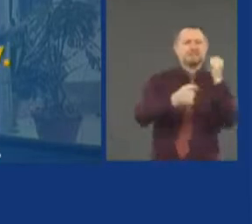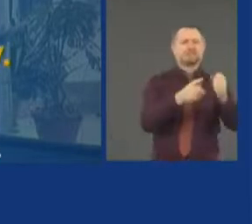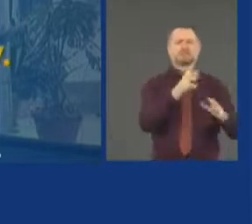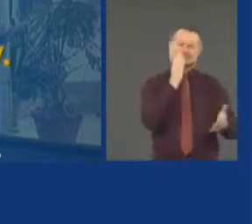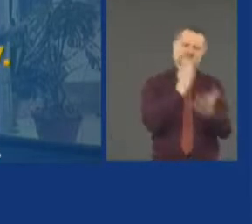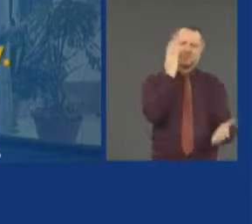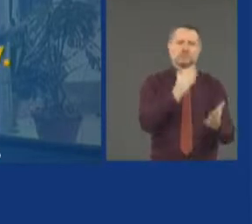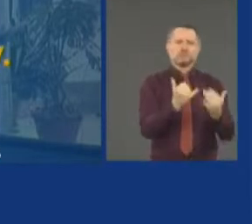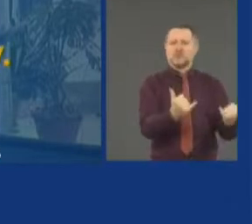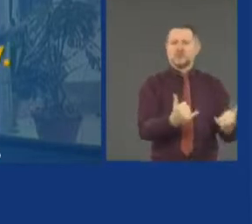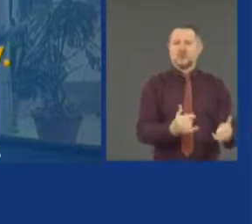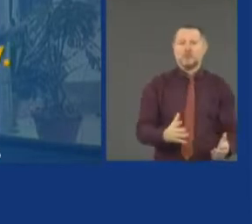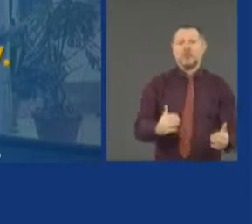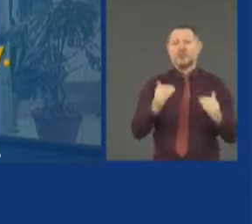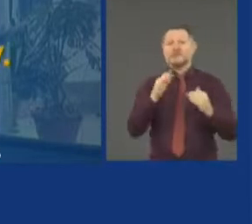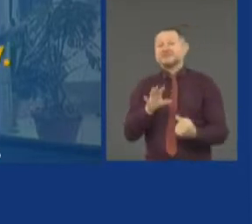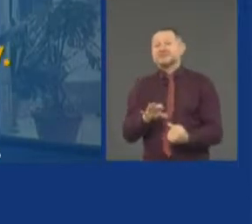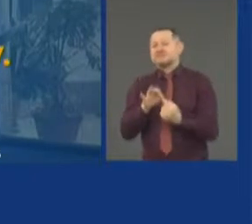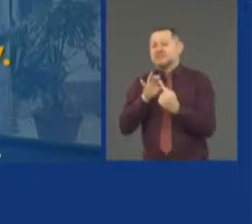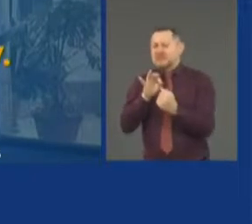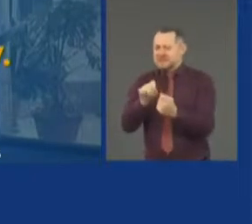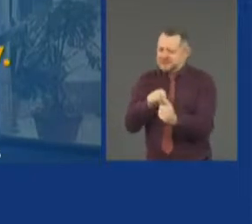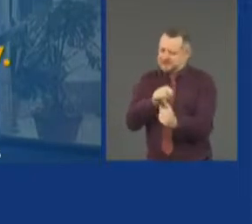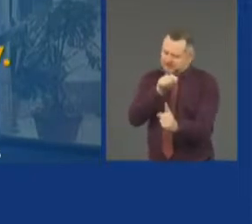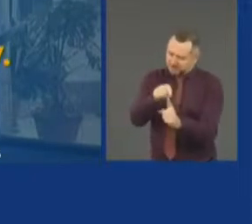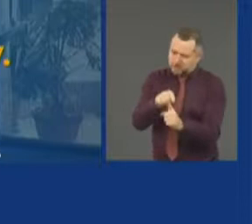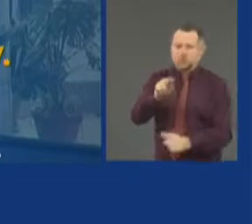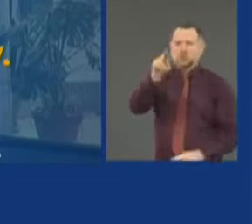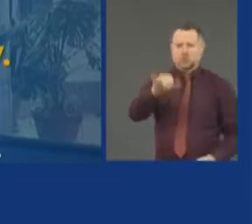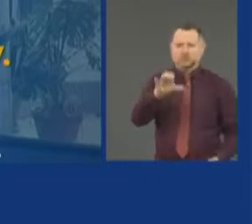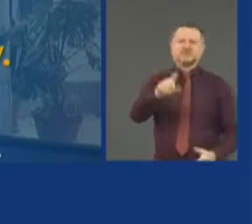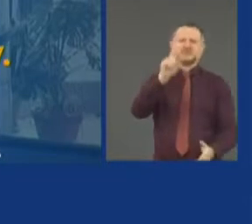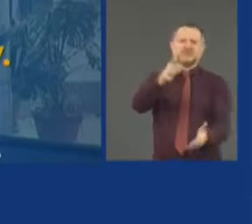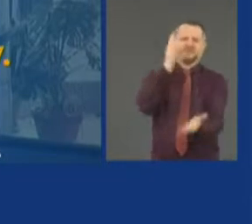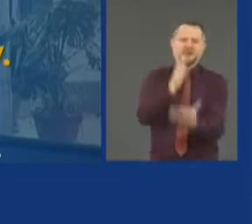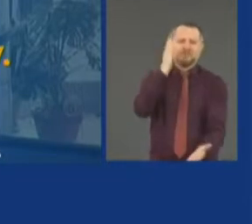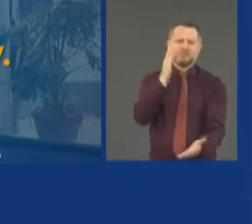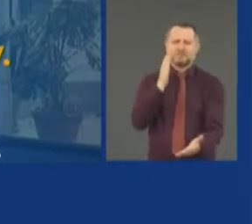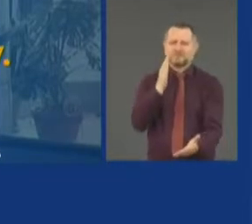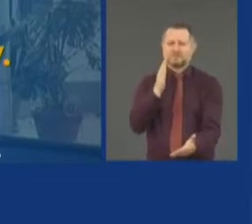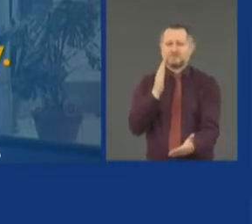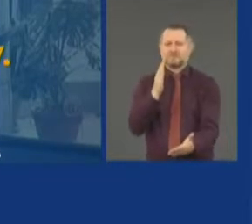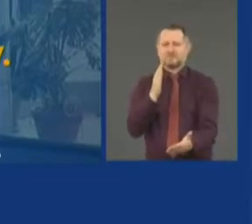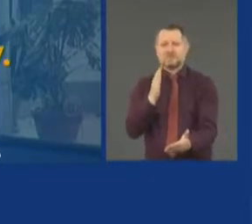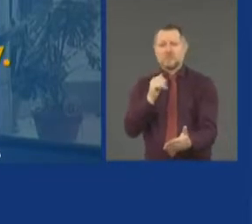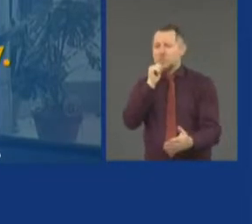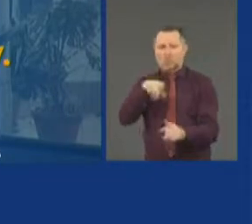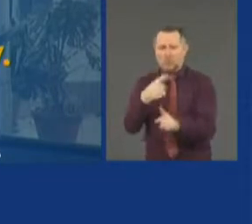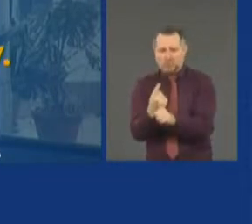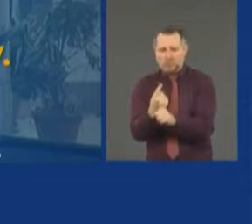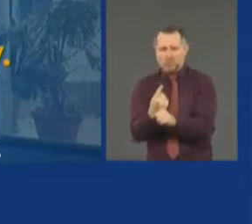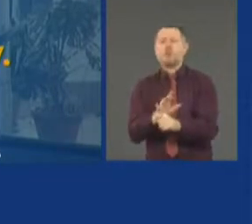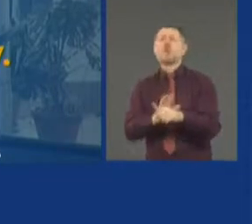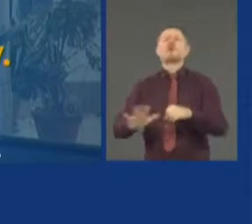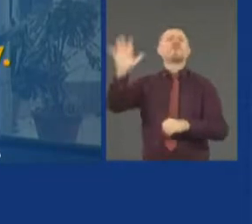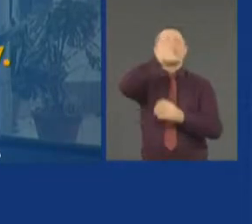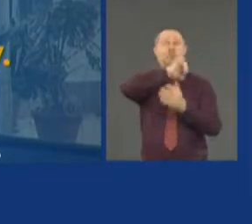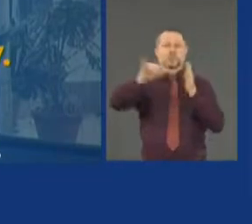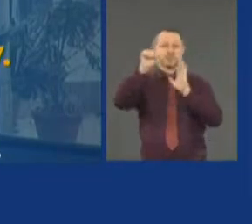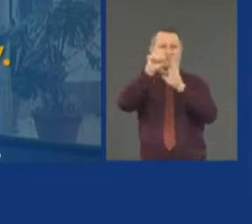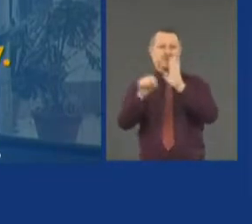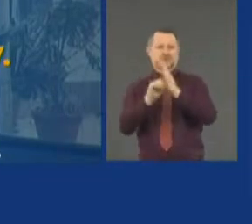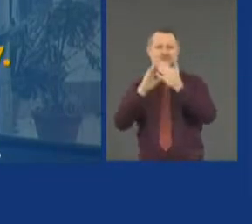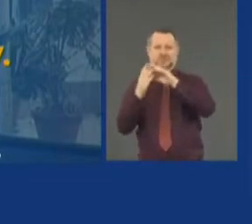Especially in New York City. We've had activity all across the state. All manageable.